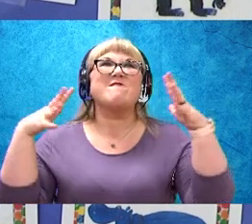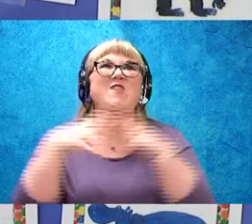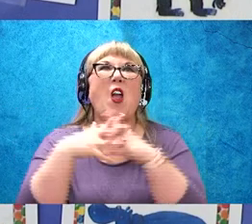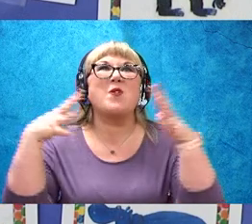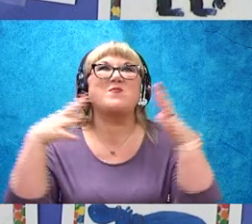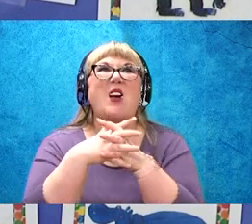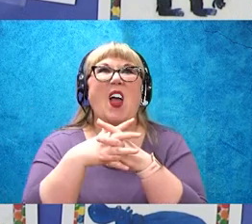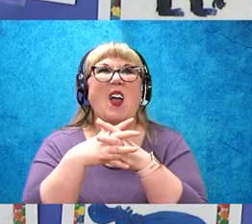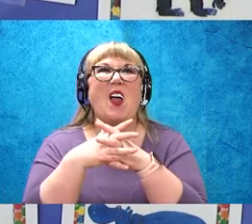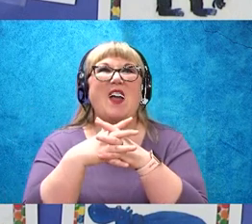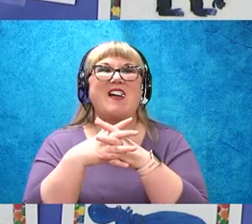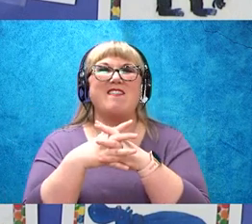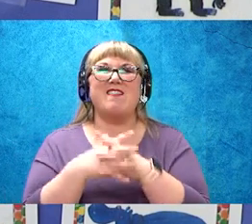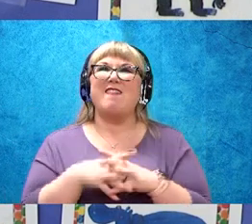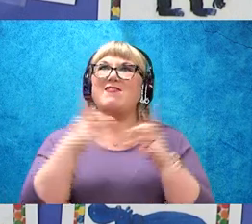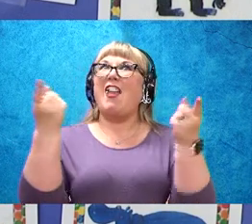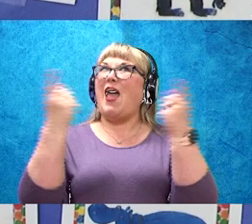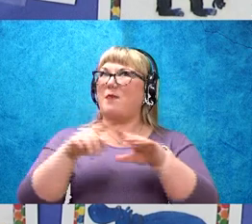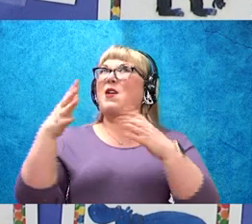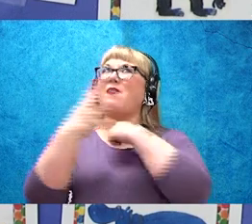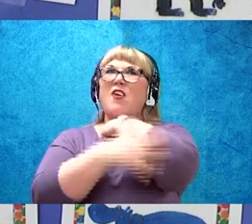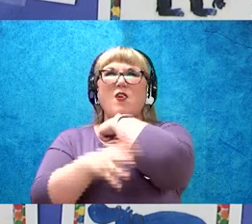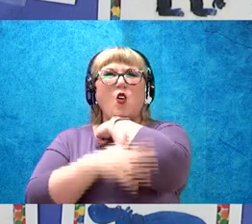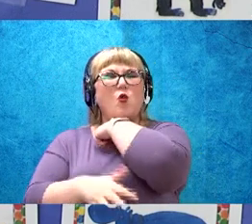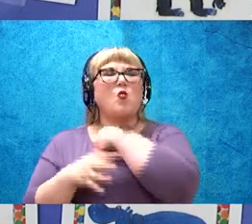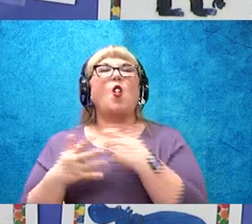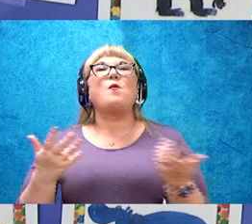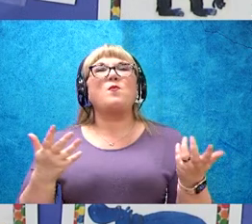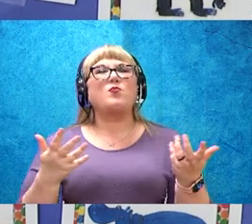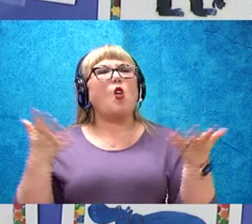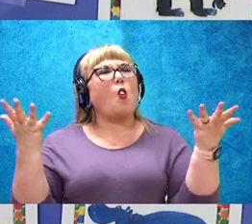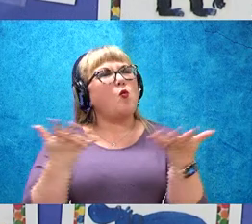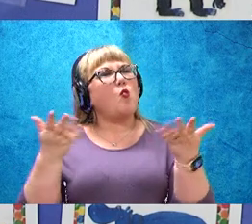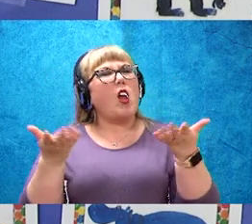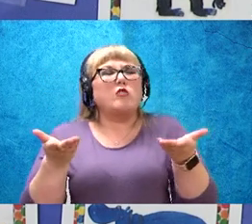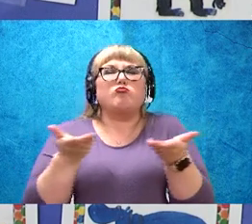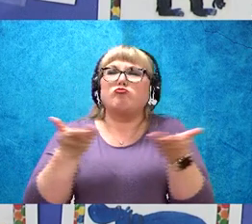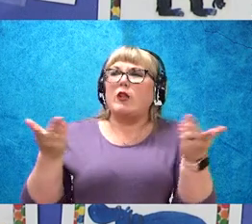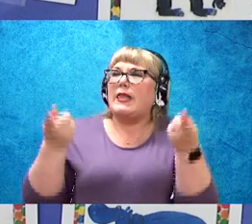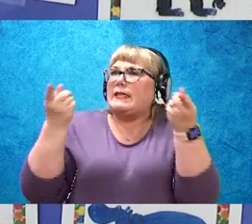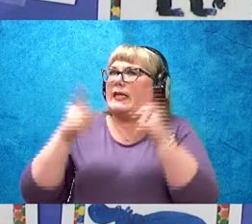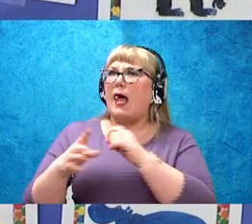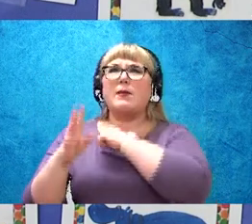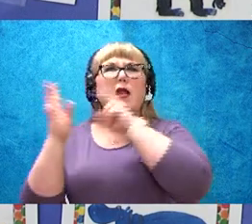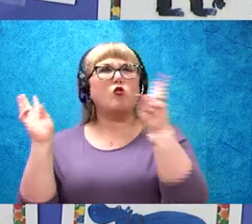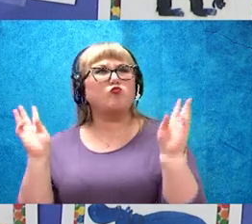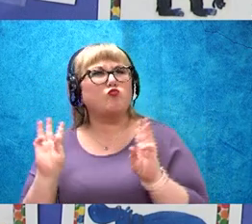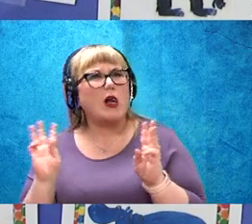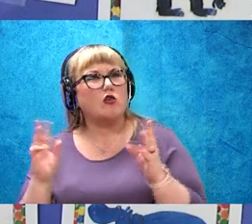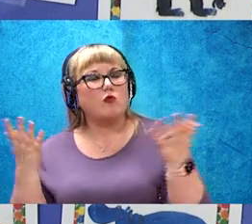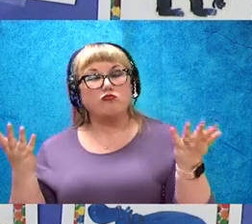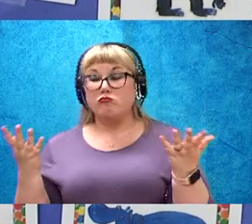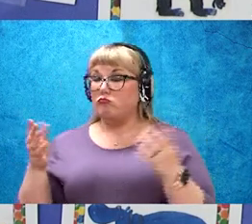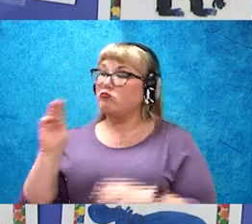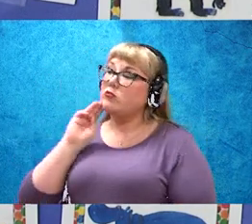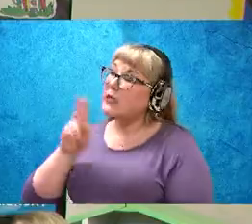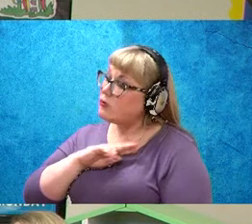That happens in the fall. What are some things that happen in winter? Miss H?